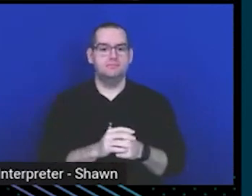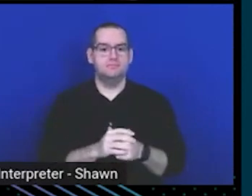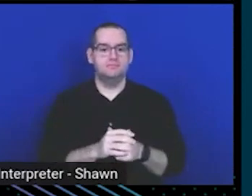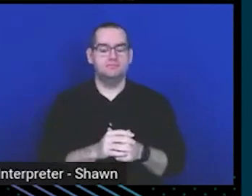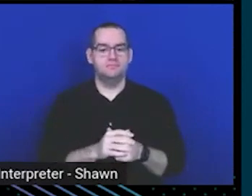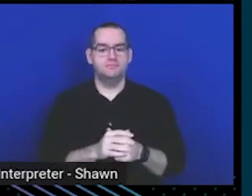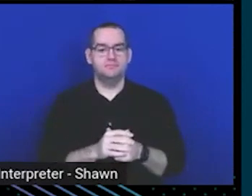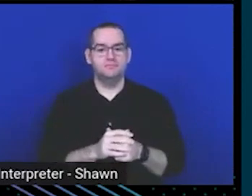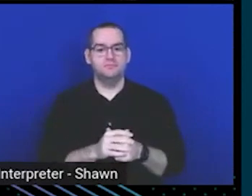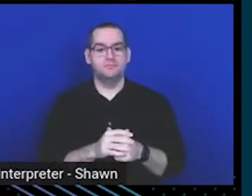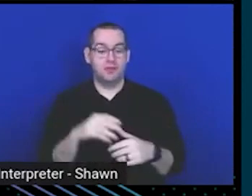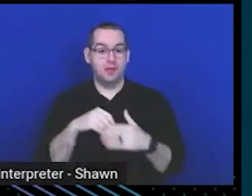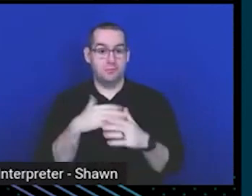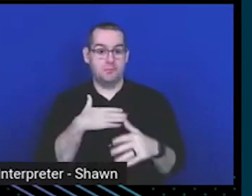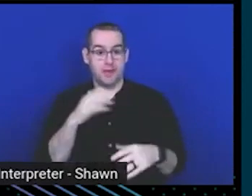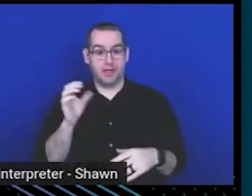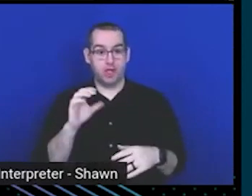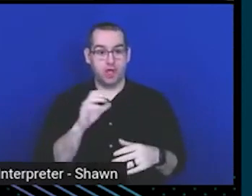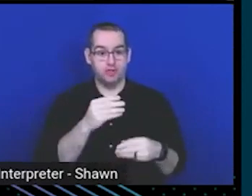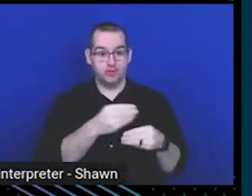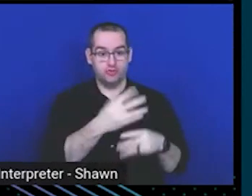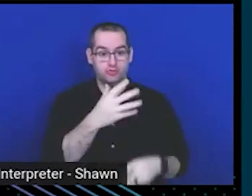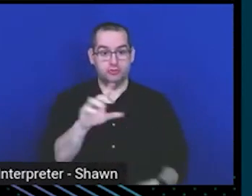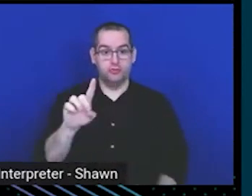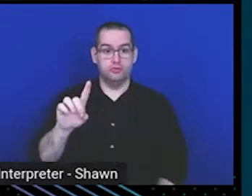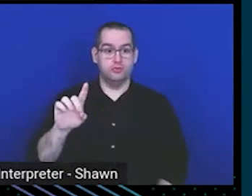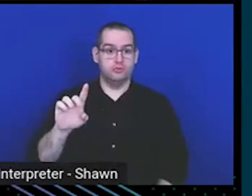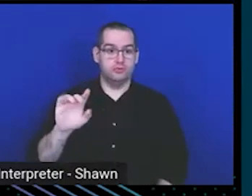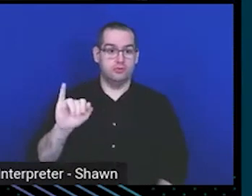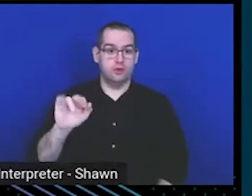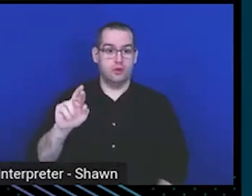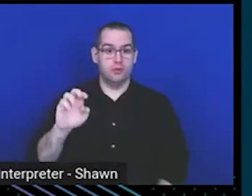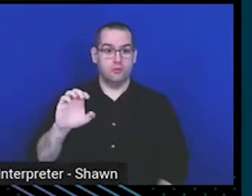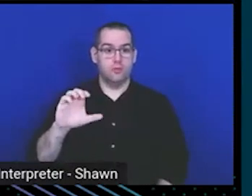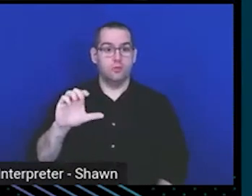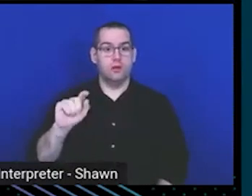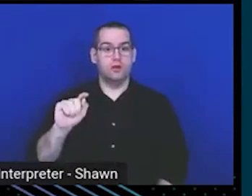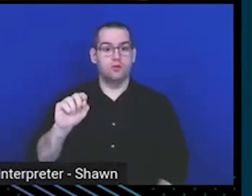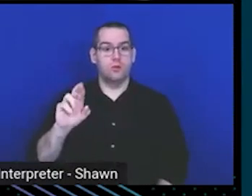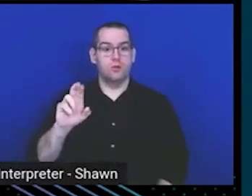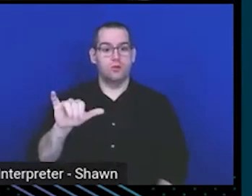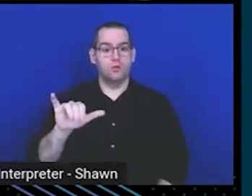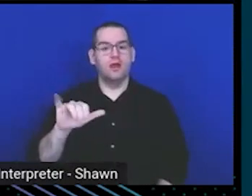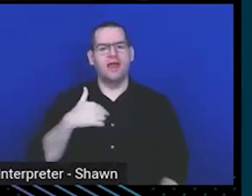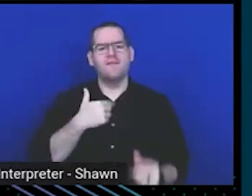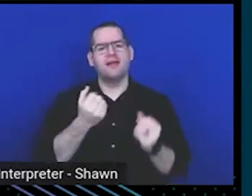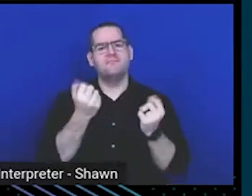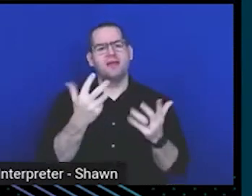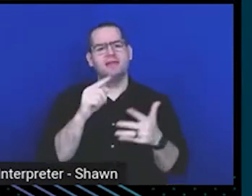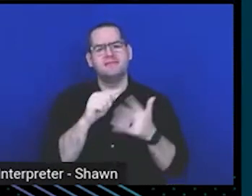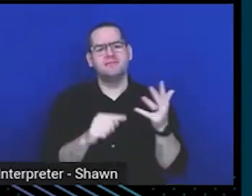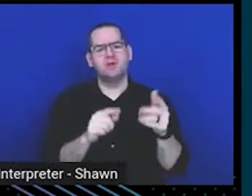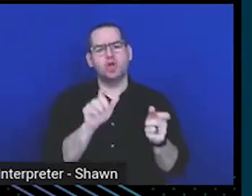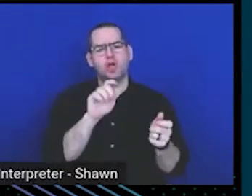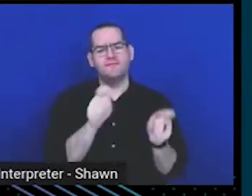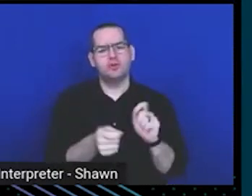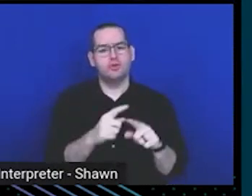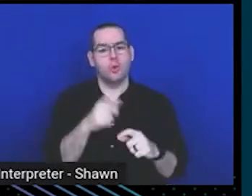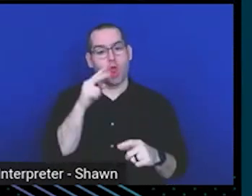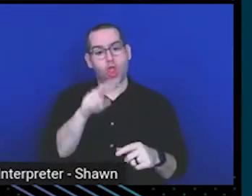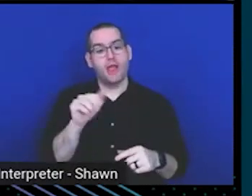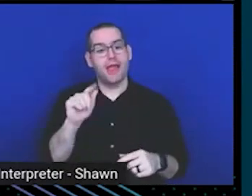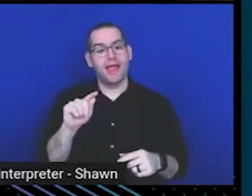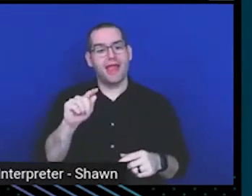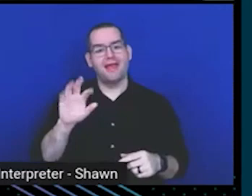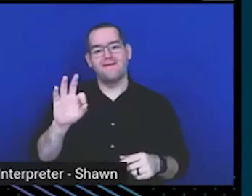console directory, I've got a number of configurations, but the one I want to take a look at is federation because the way you roll this out is